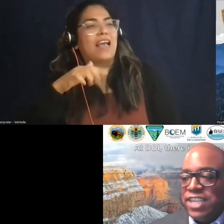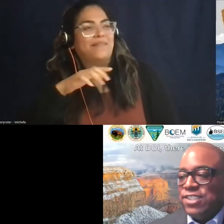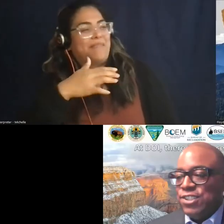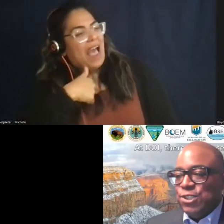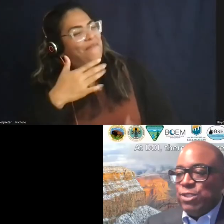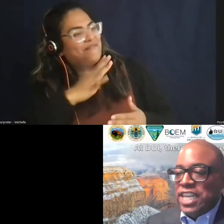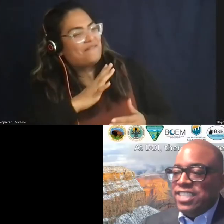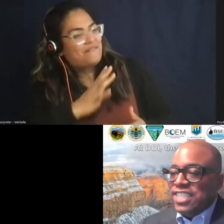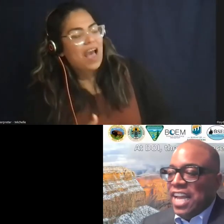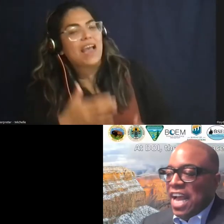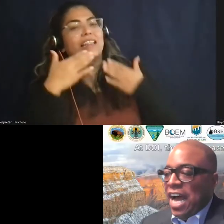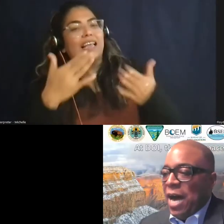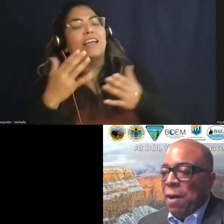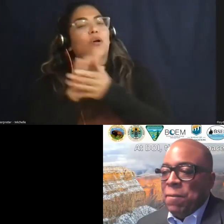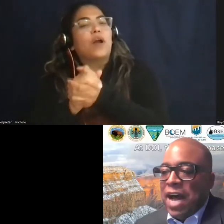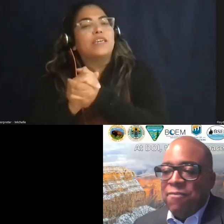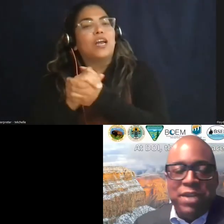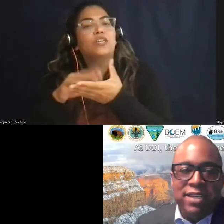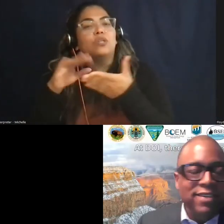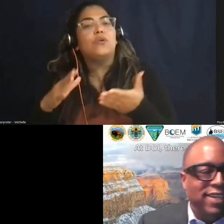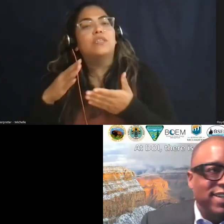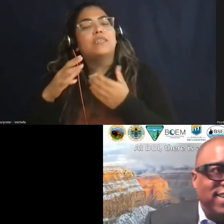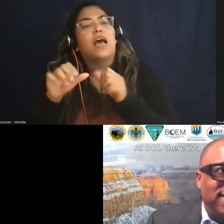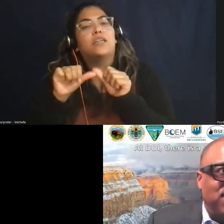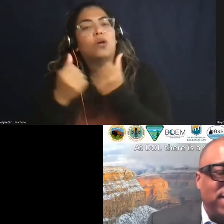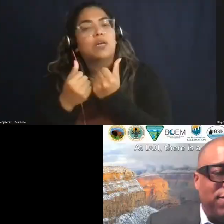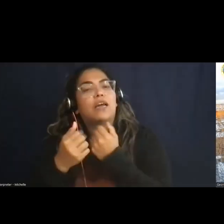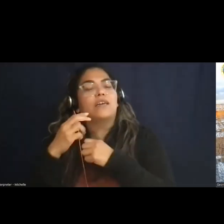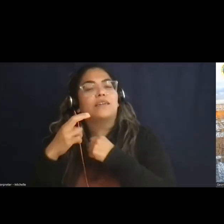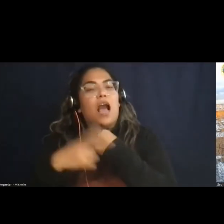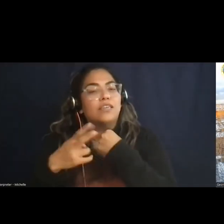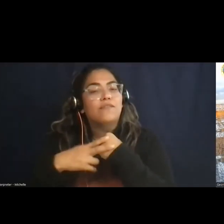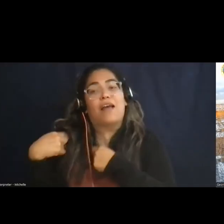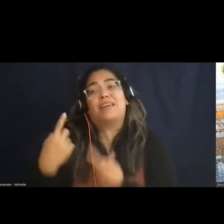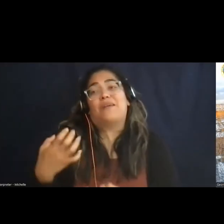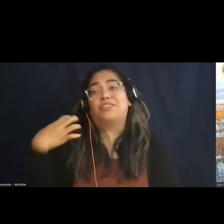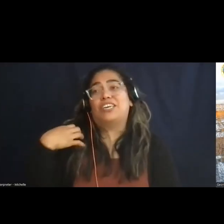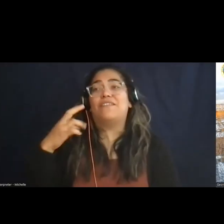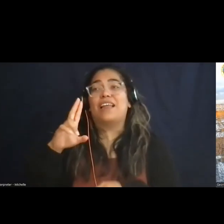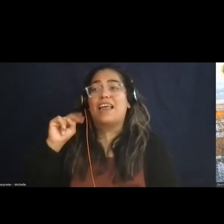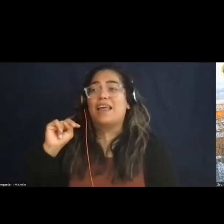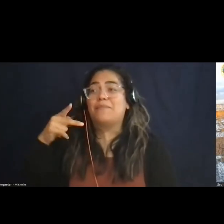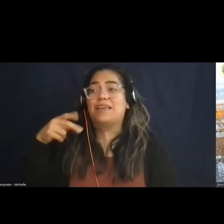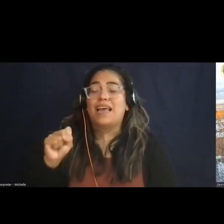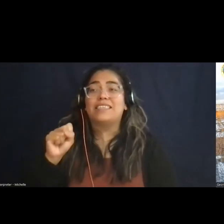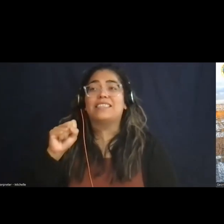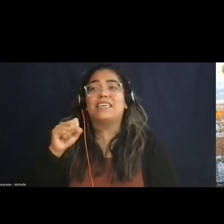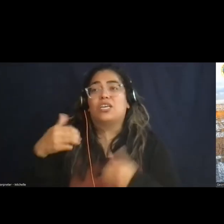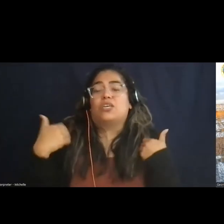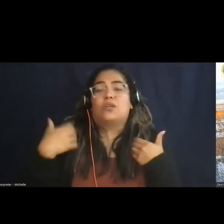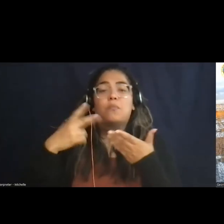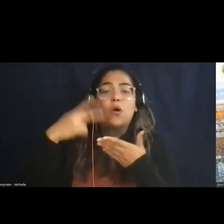Conservation Association. I've been the Chief of National Park Service Youth Programs for 16